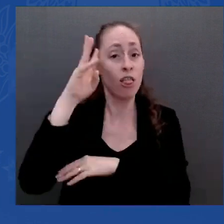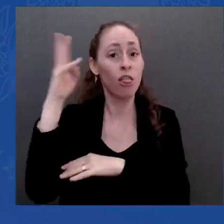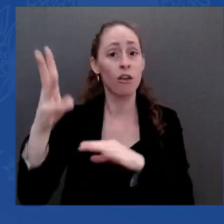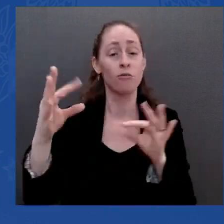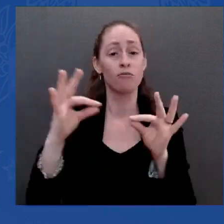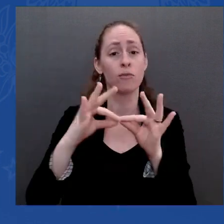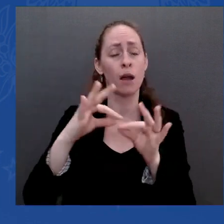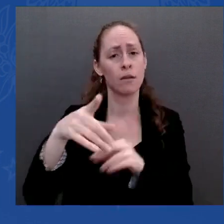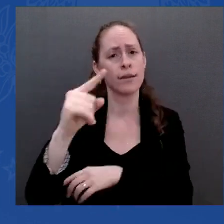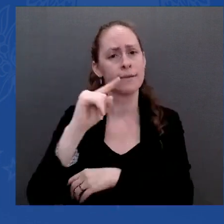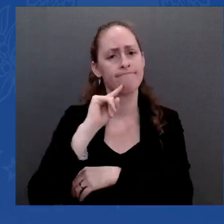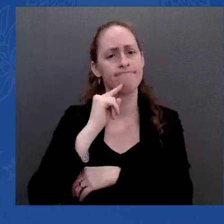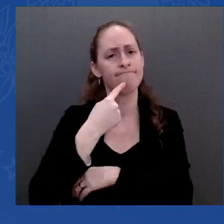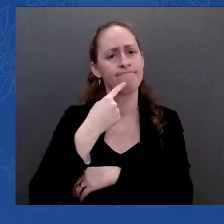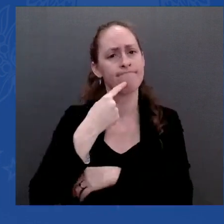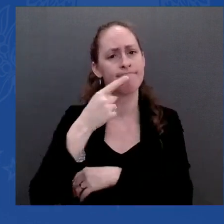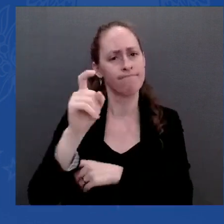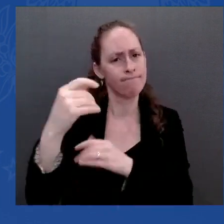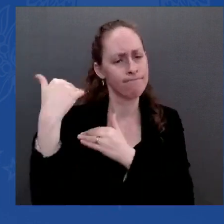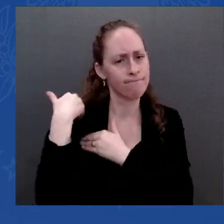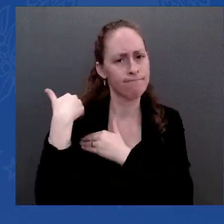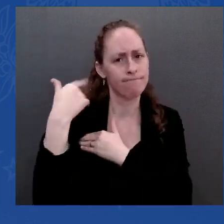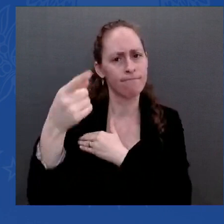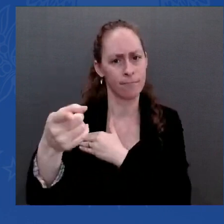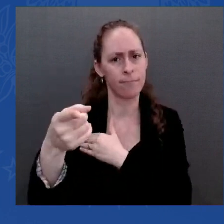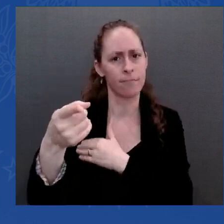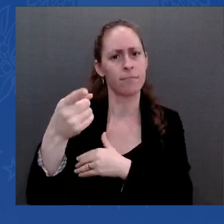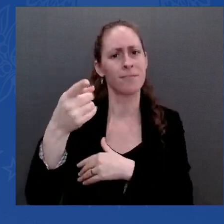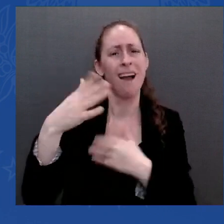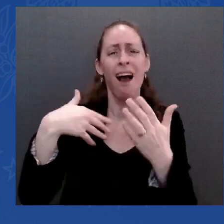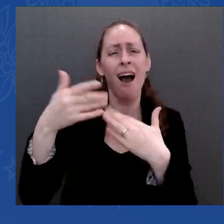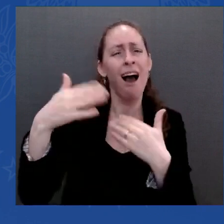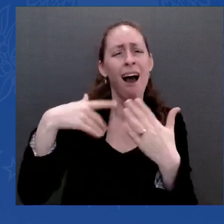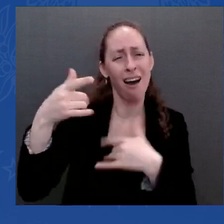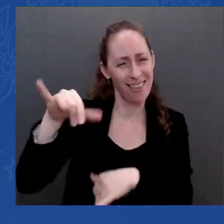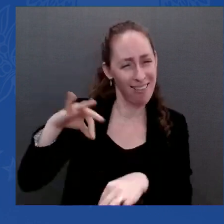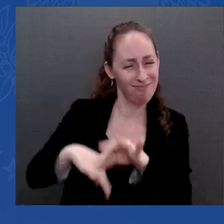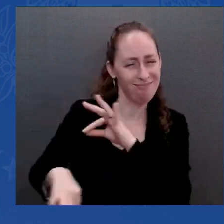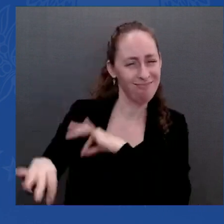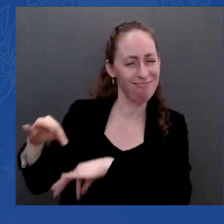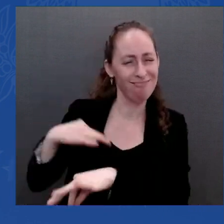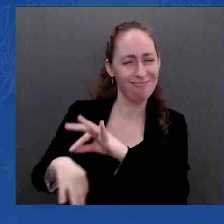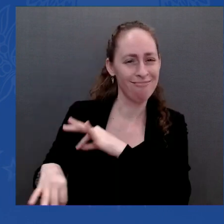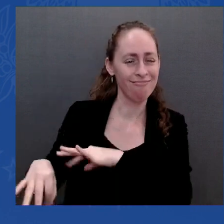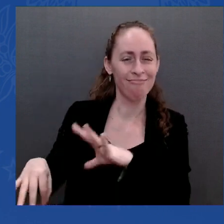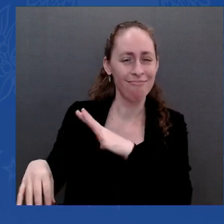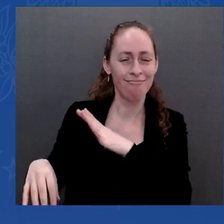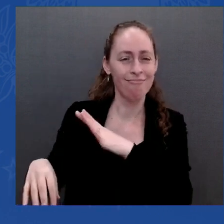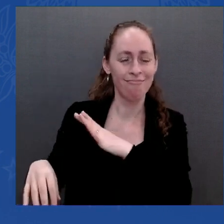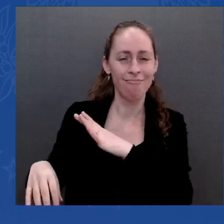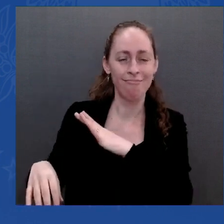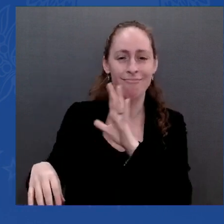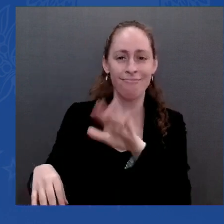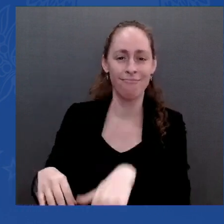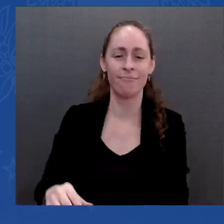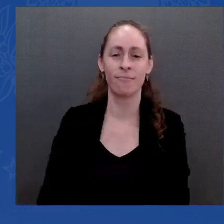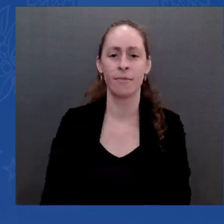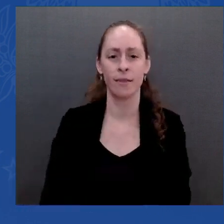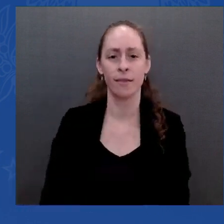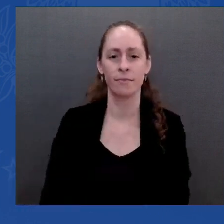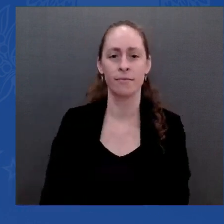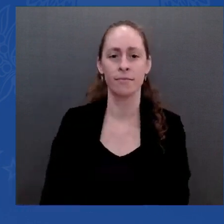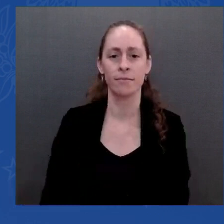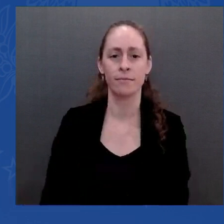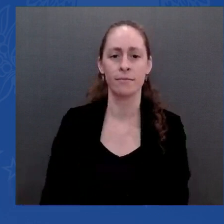make a significant profit. And we can take additional steps to lower drug costs for people with Medicare, something Abigail